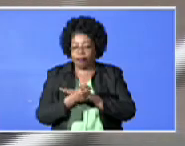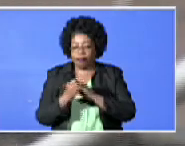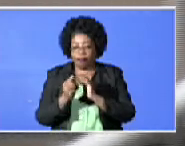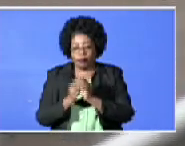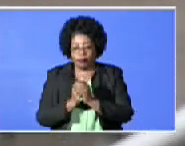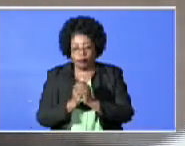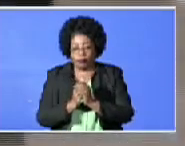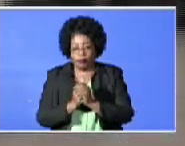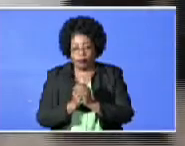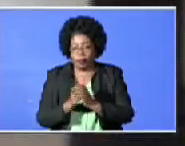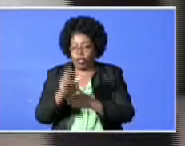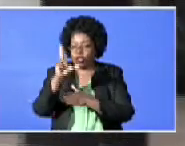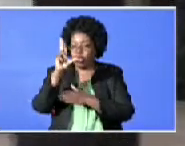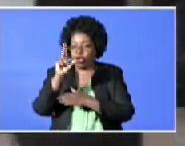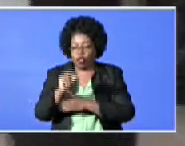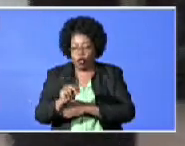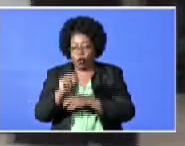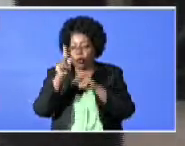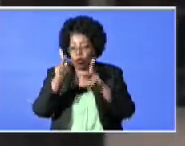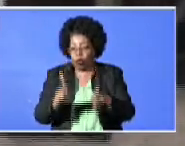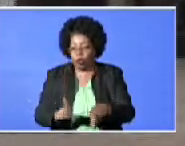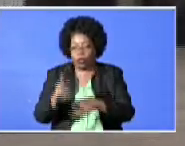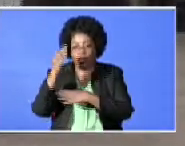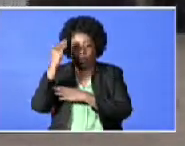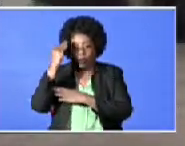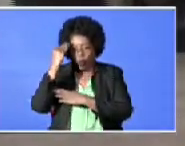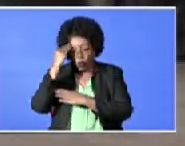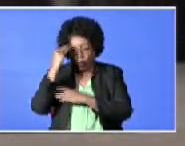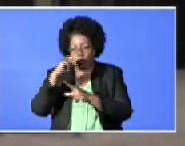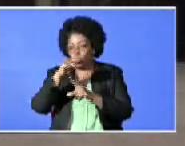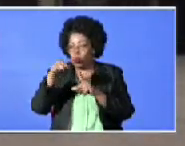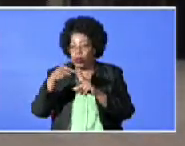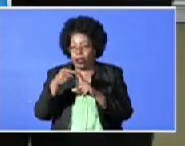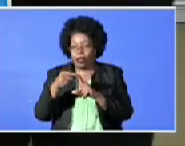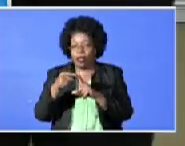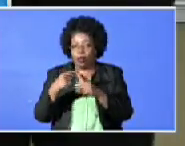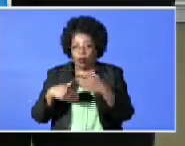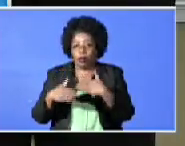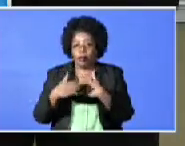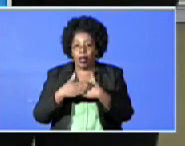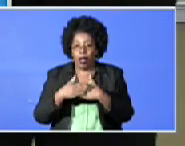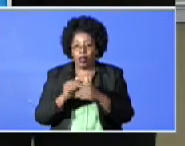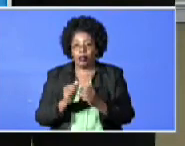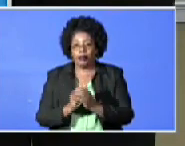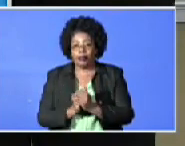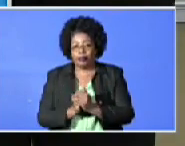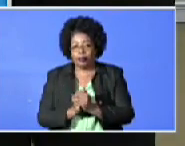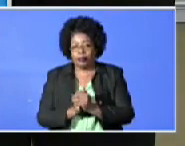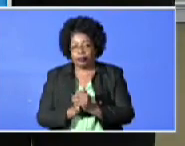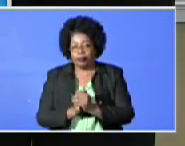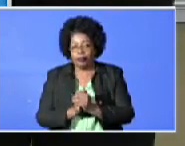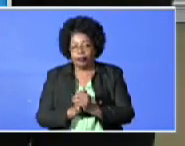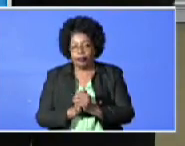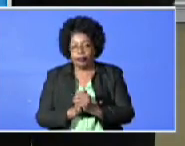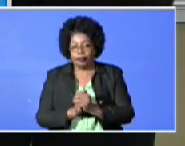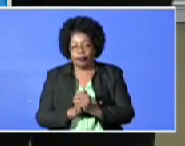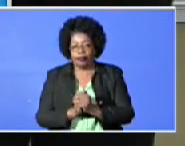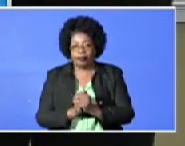However, no one knows when it will return. We must make this crisis